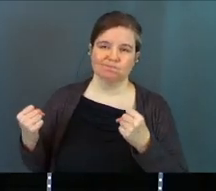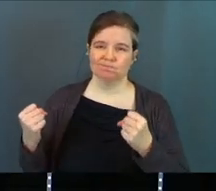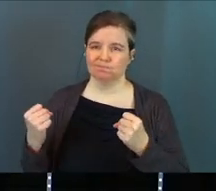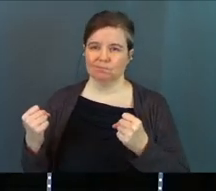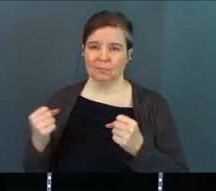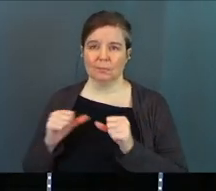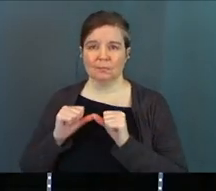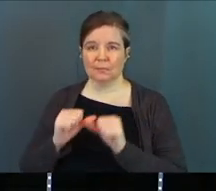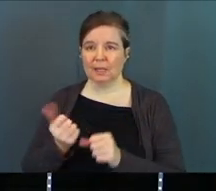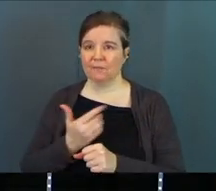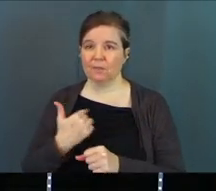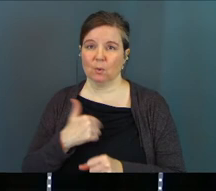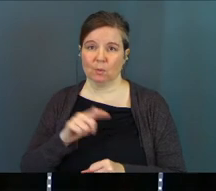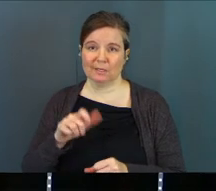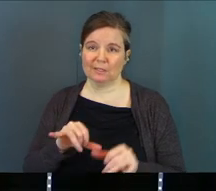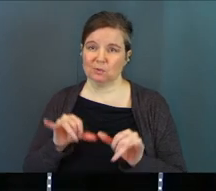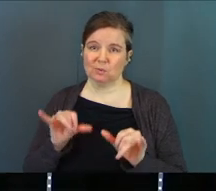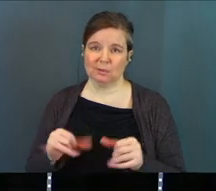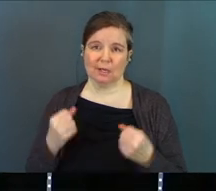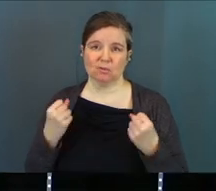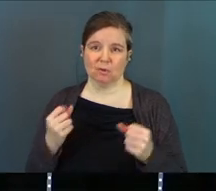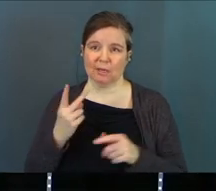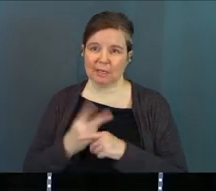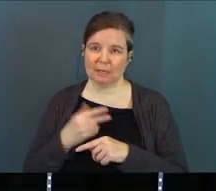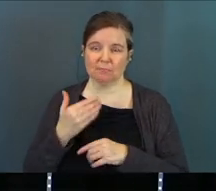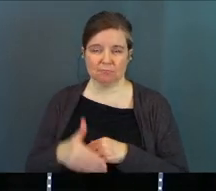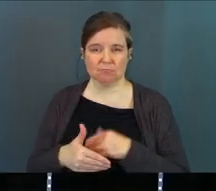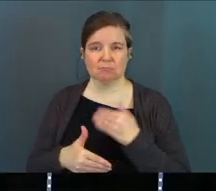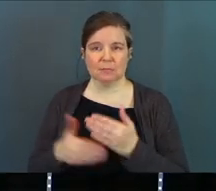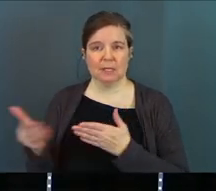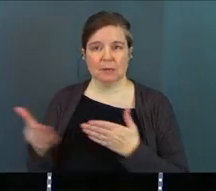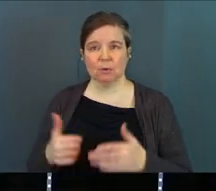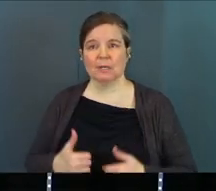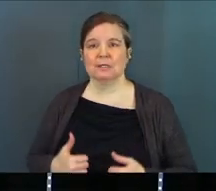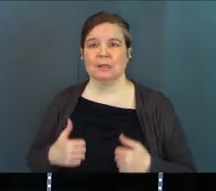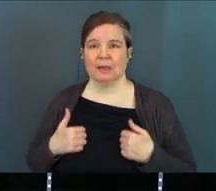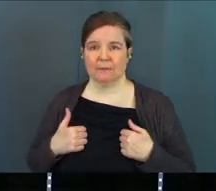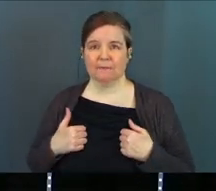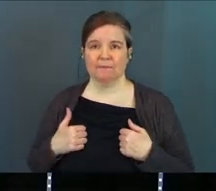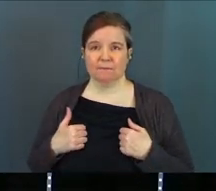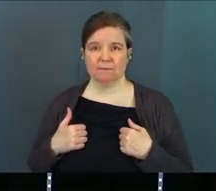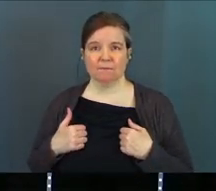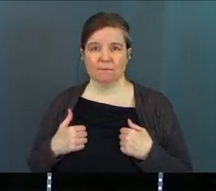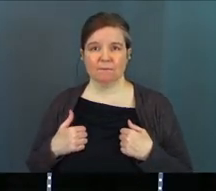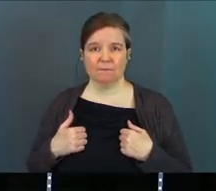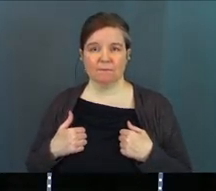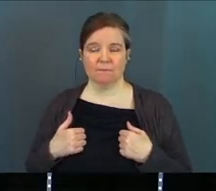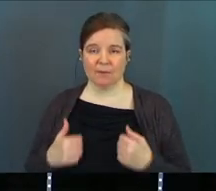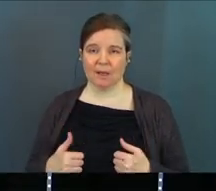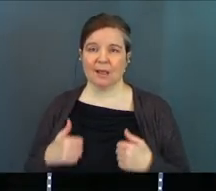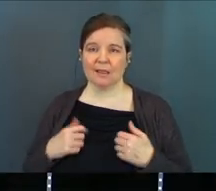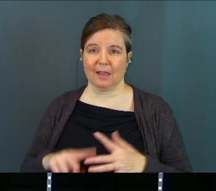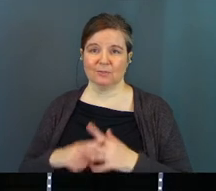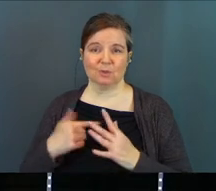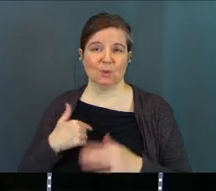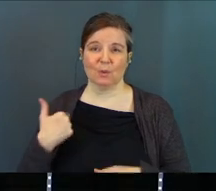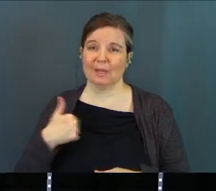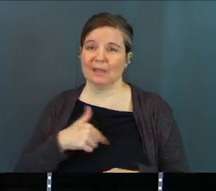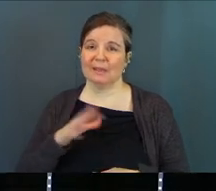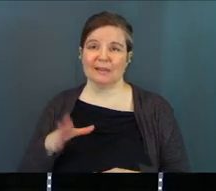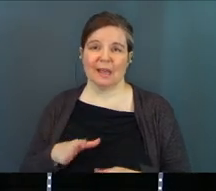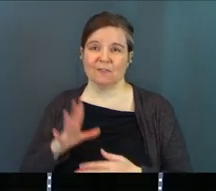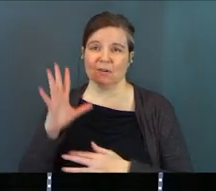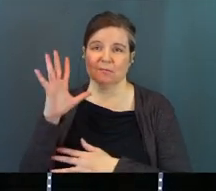us every single thing we need to stand strong and keep moving forward. He brings life, a life source so that we'll never